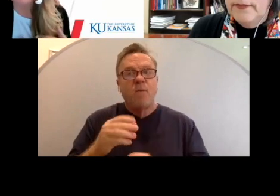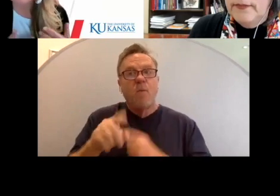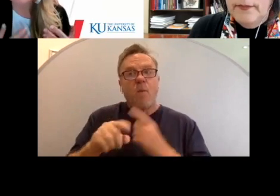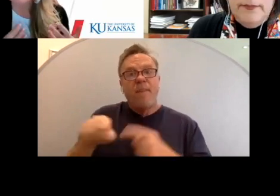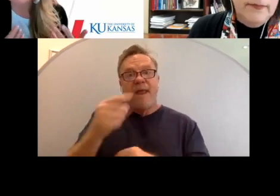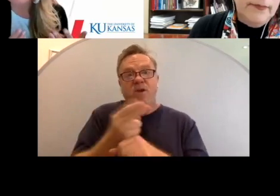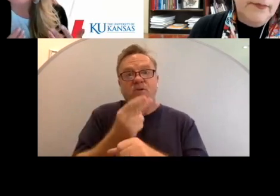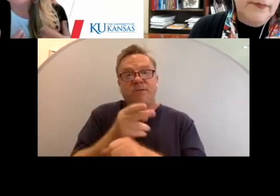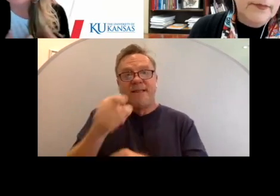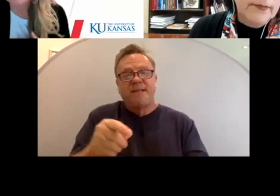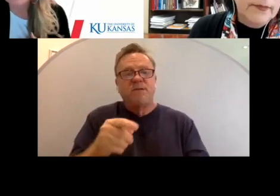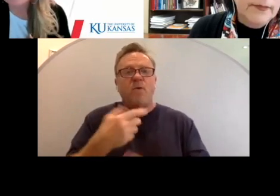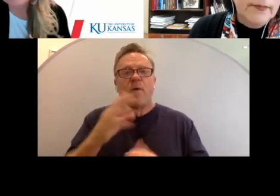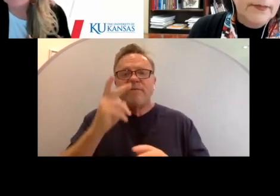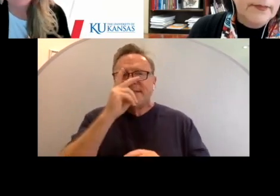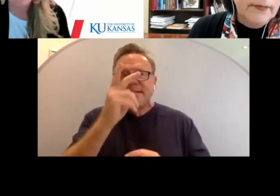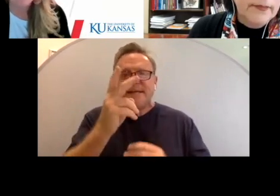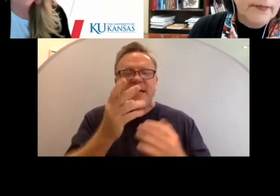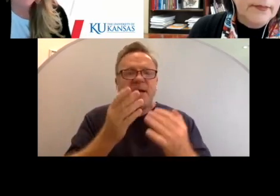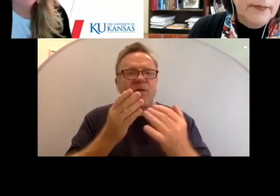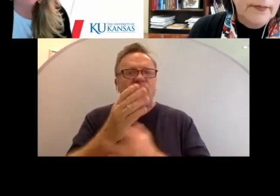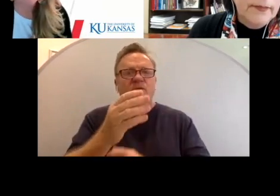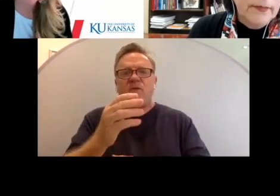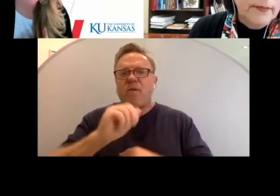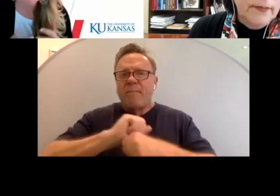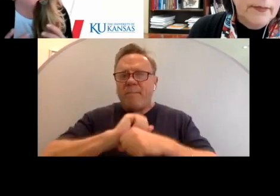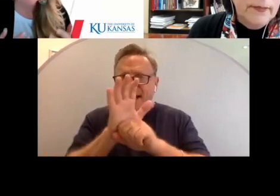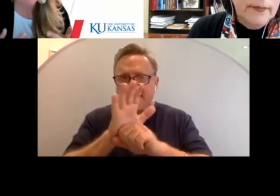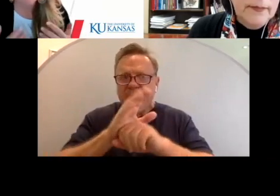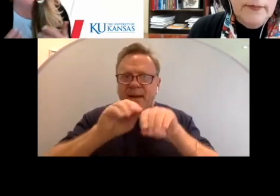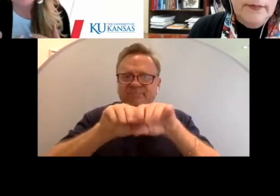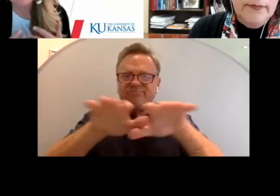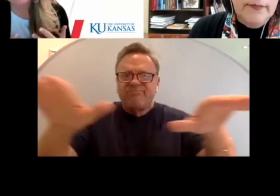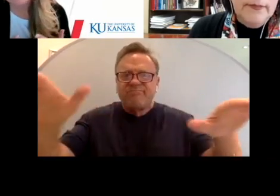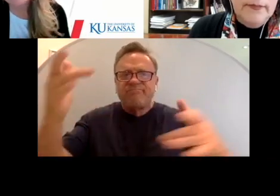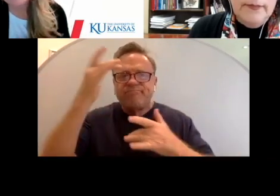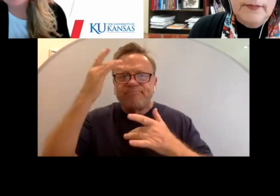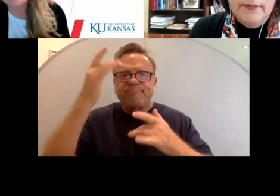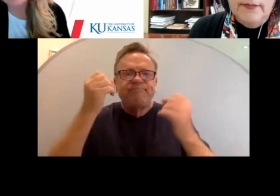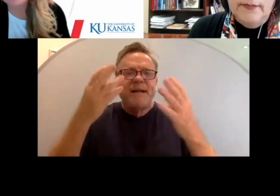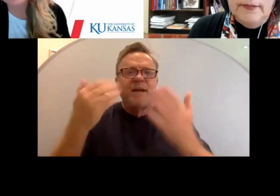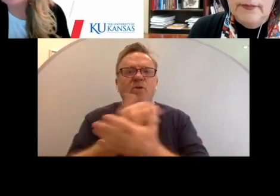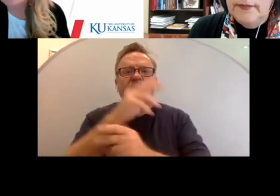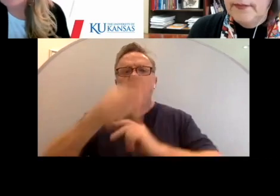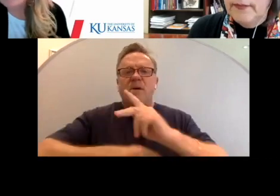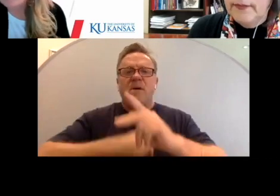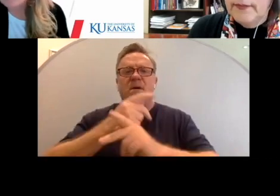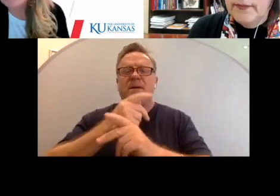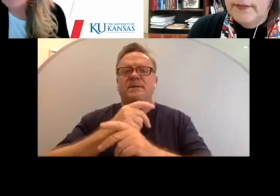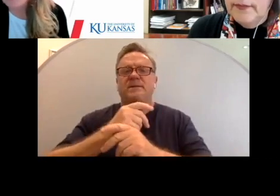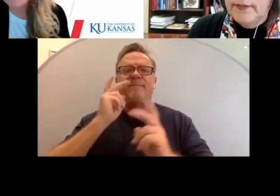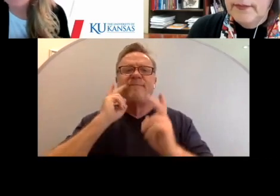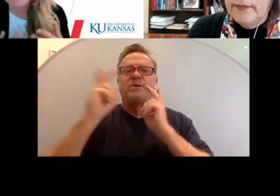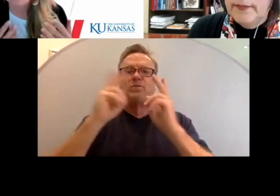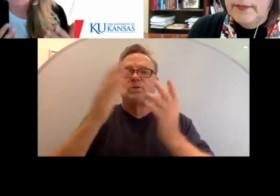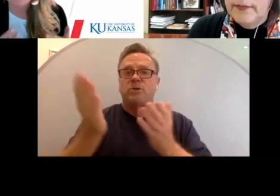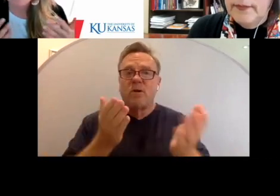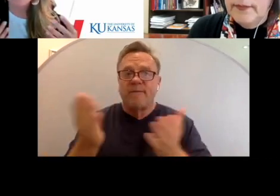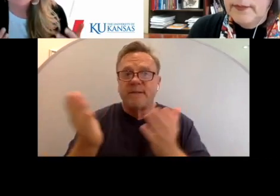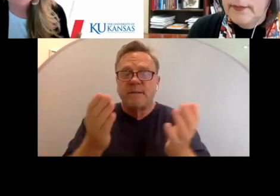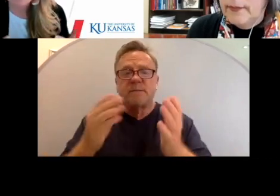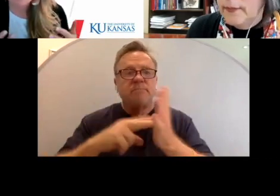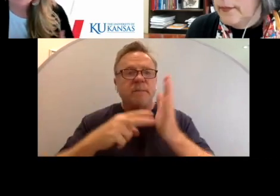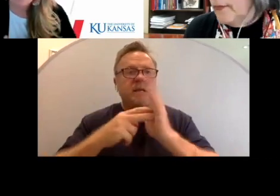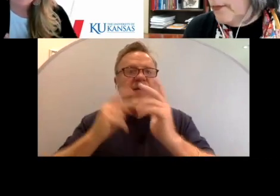We had seen through the pandemic many new types of virtual services, meaning